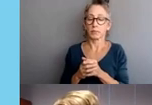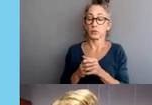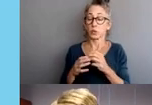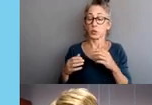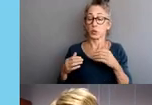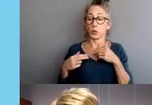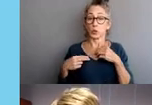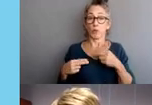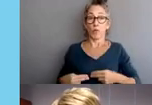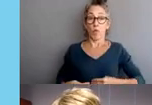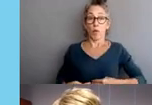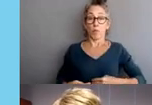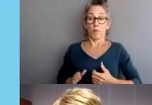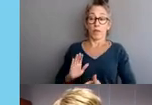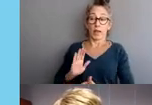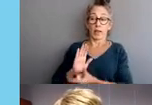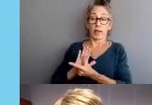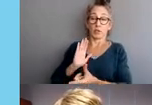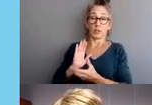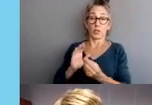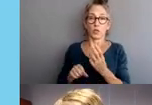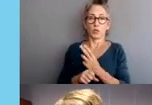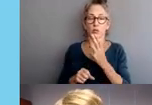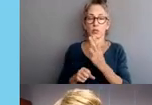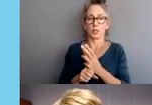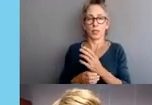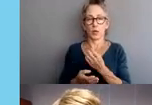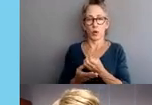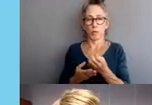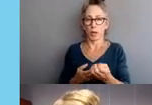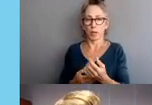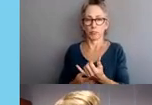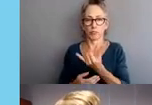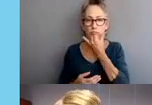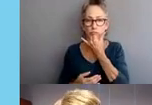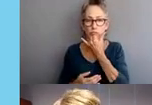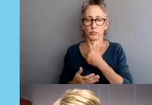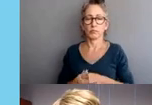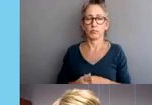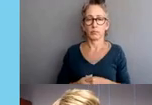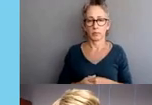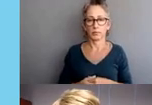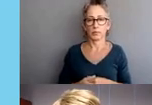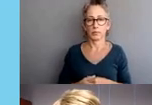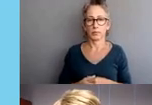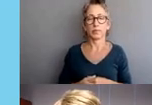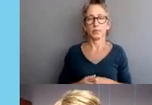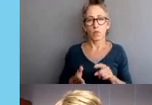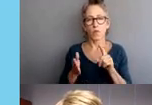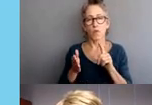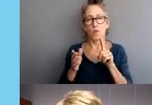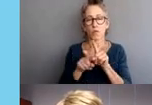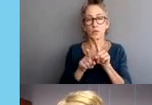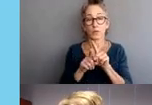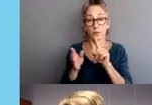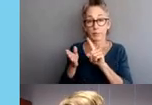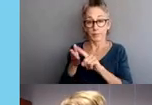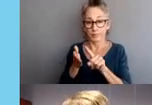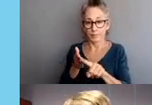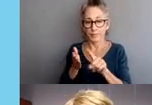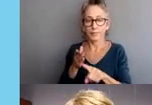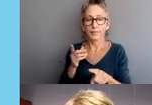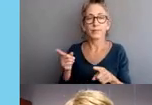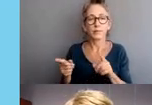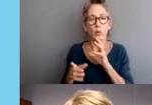equipment. CPD also conducts investigations of misconduct that